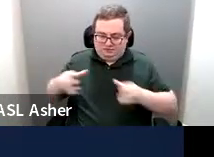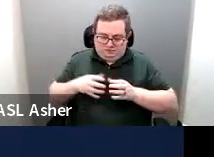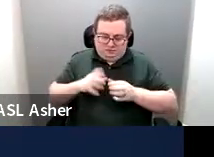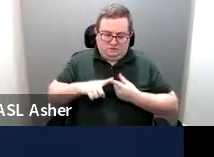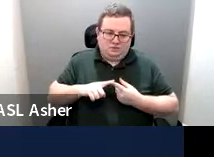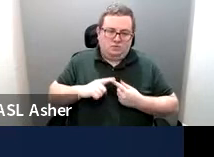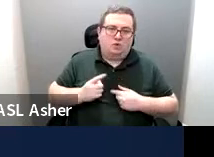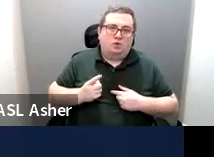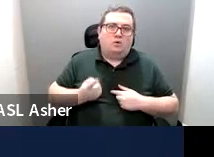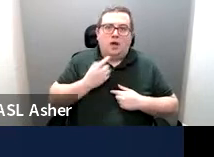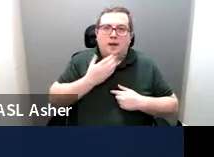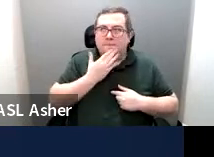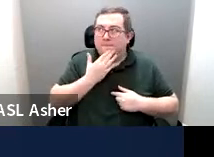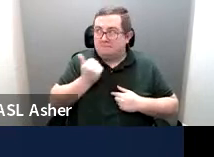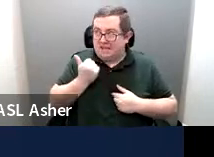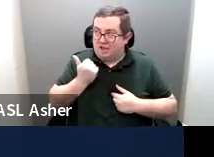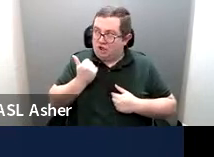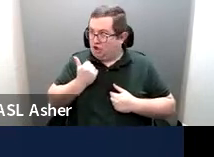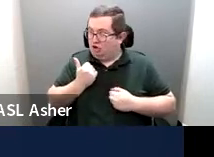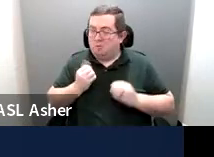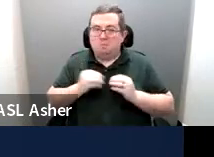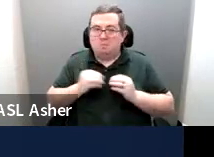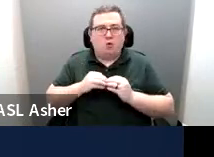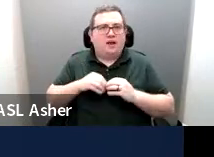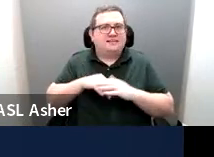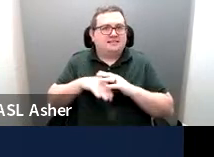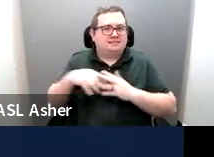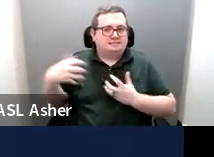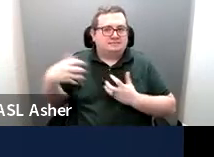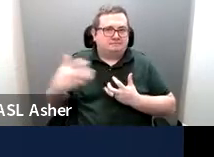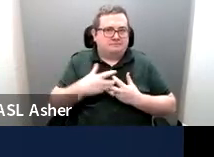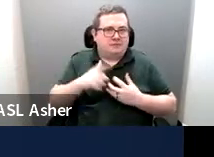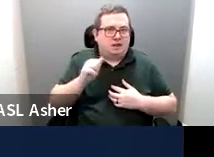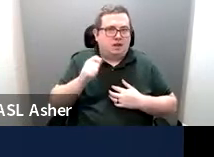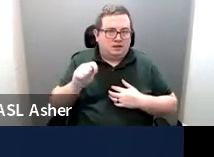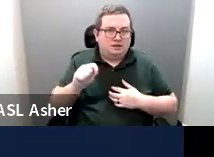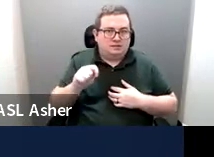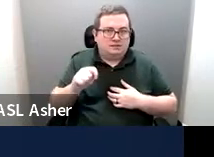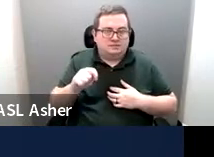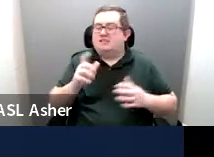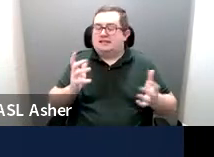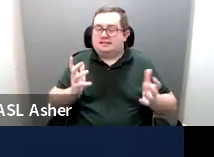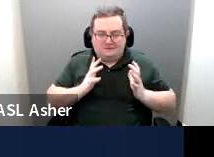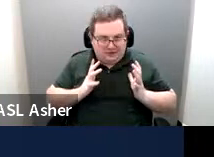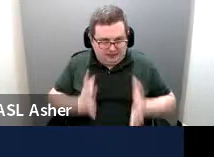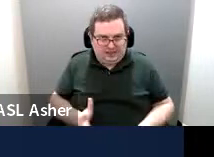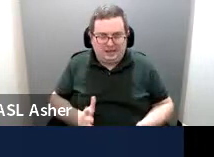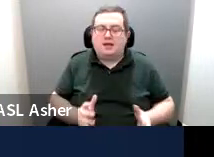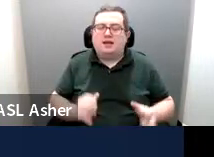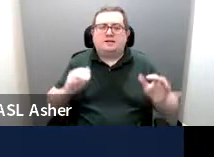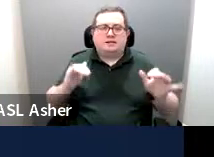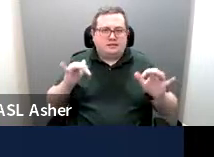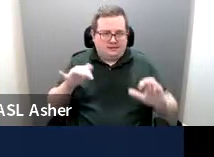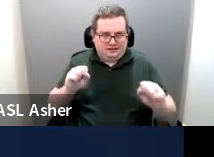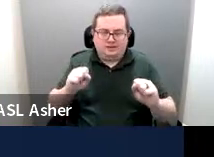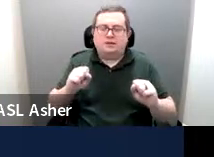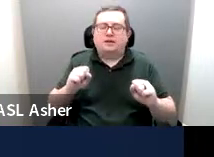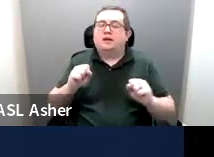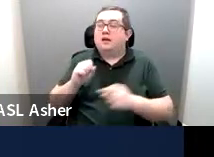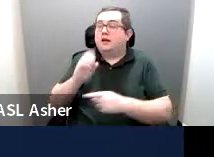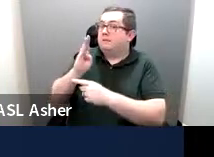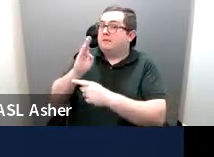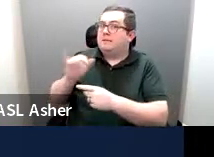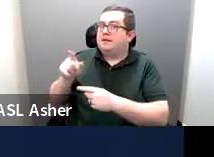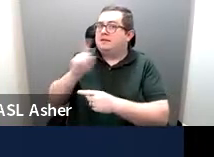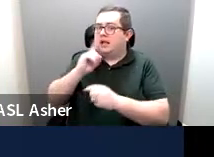a better, more accessible parking lot. That's fine. Uh, when Bobby was talking